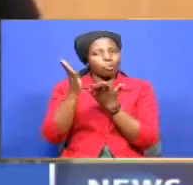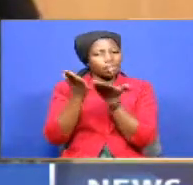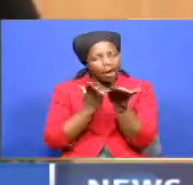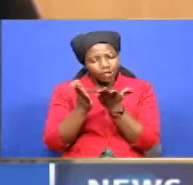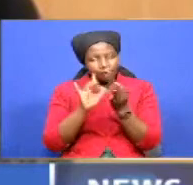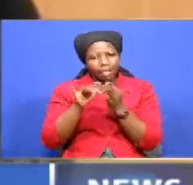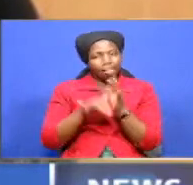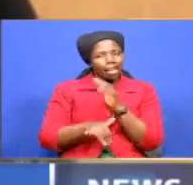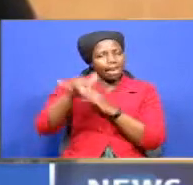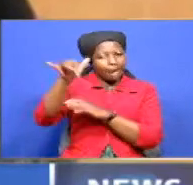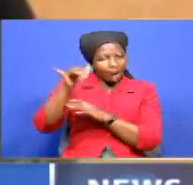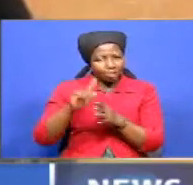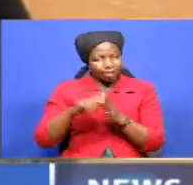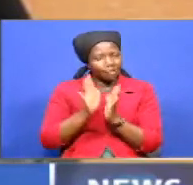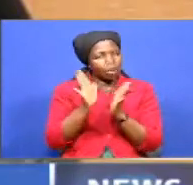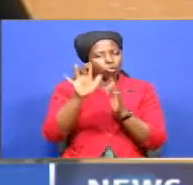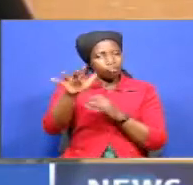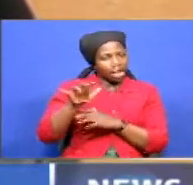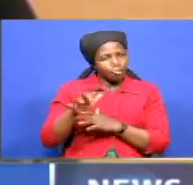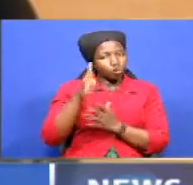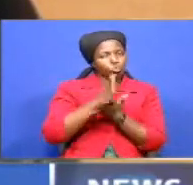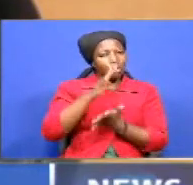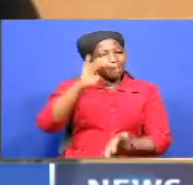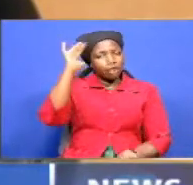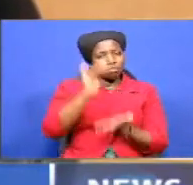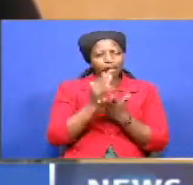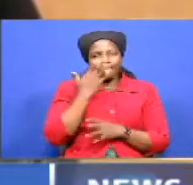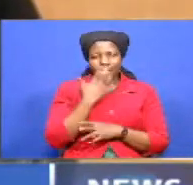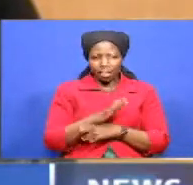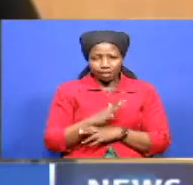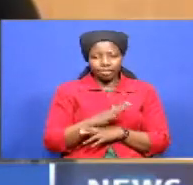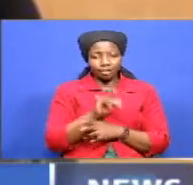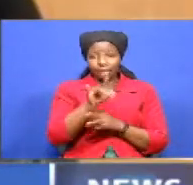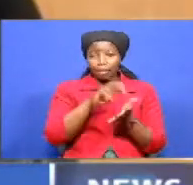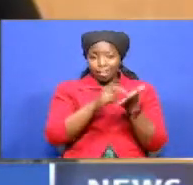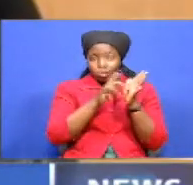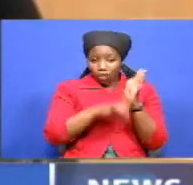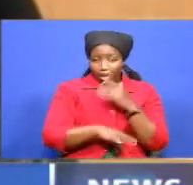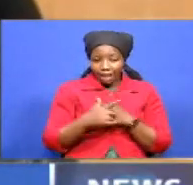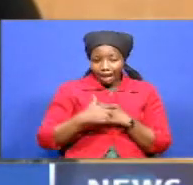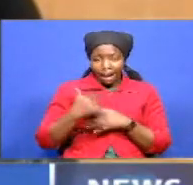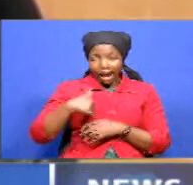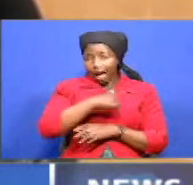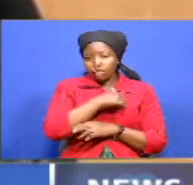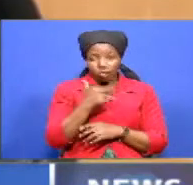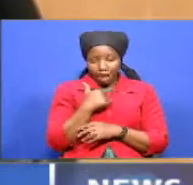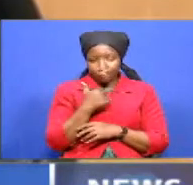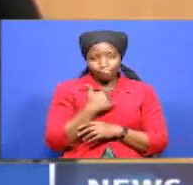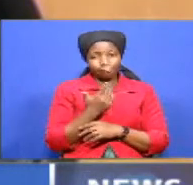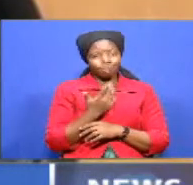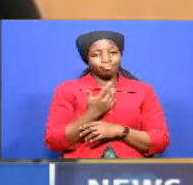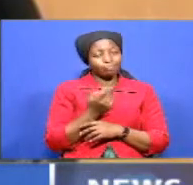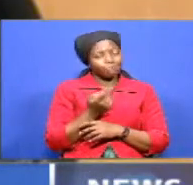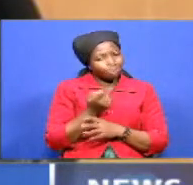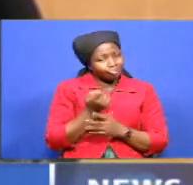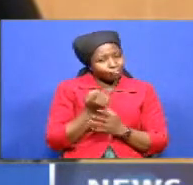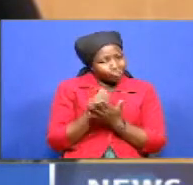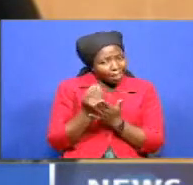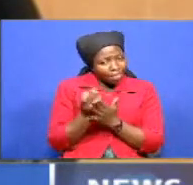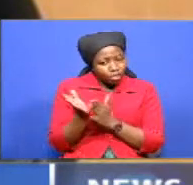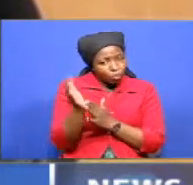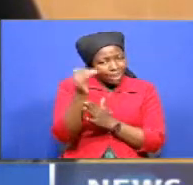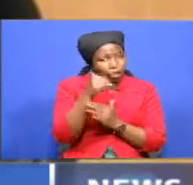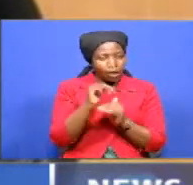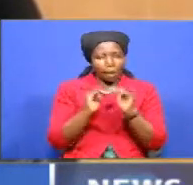general transport has actually gone down then that means we are going to have less revenue actually